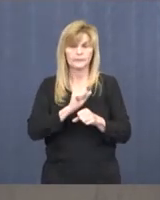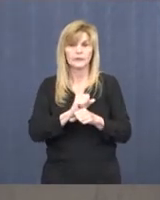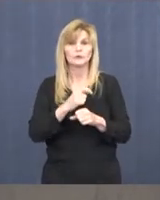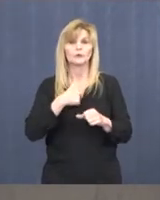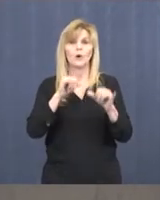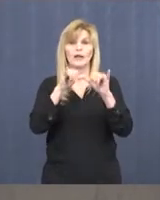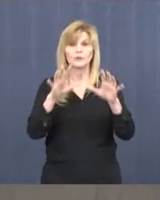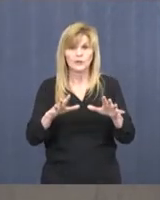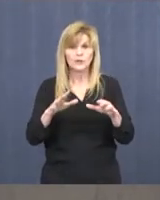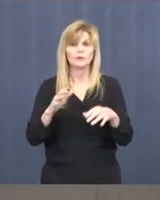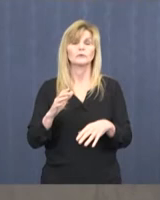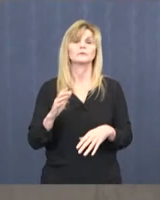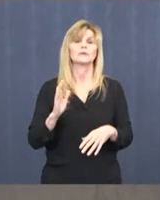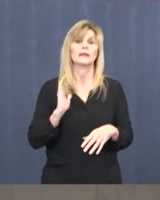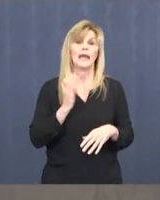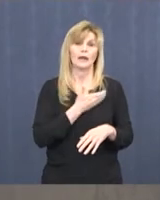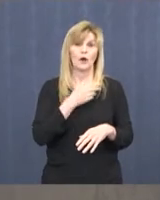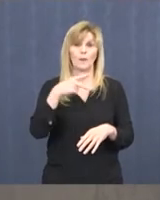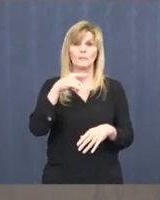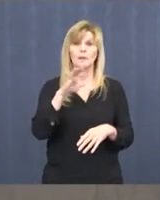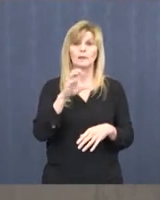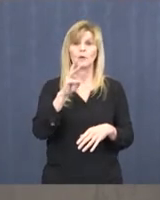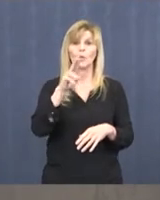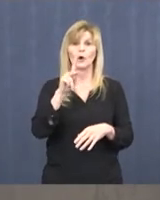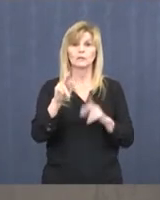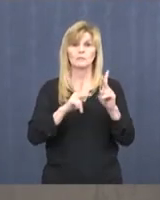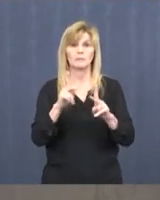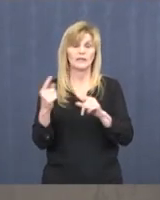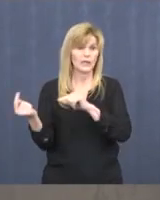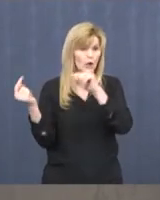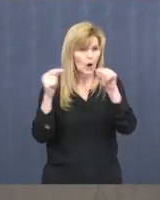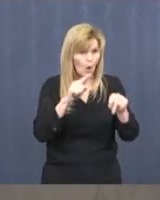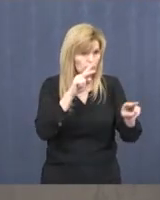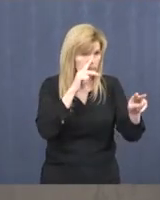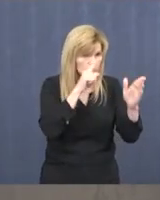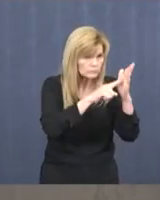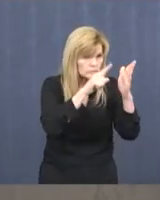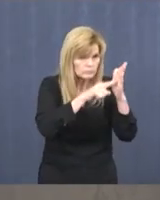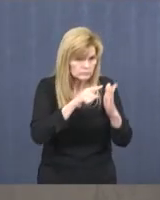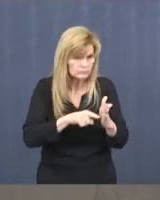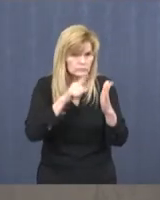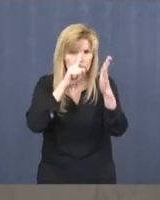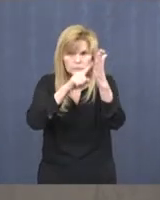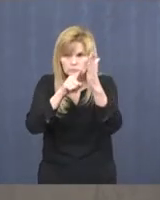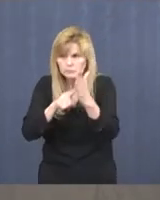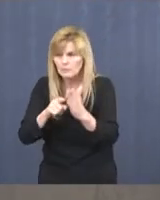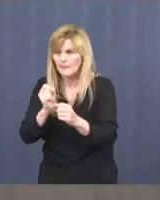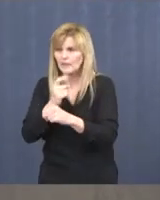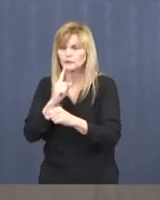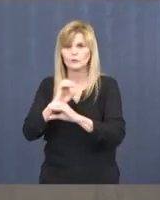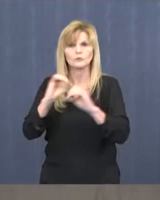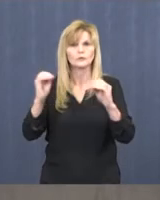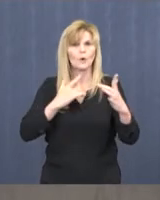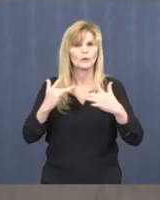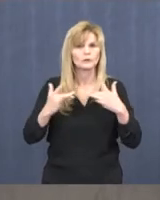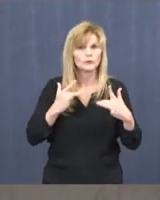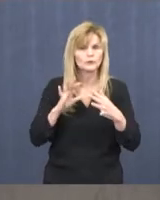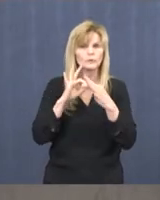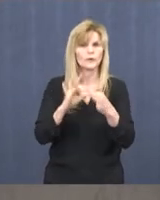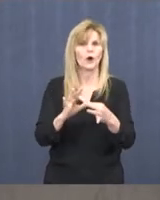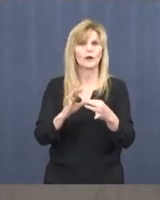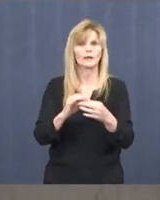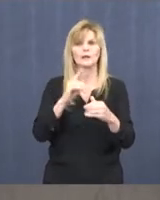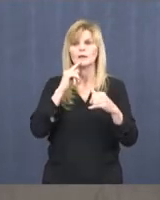engineers and our public works people can do on-site inspections as to whether there's any concerns about the